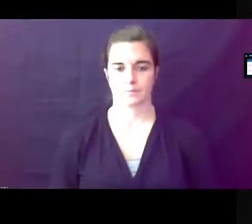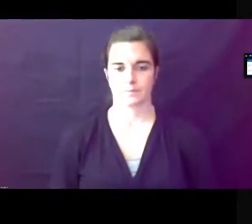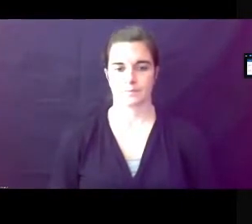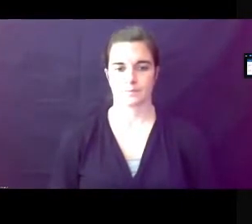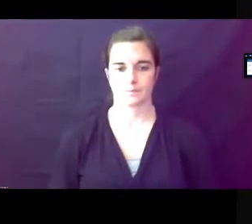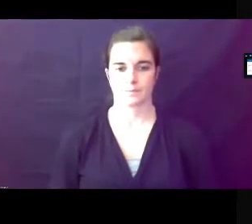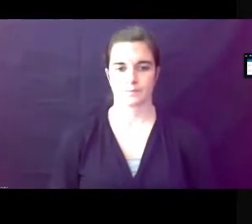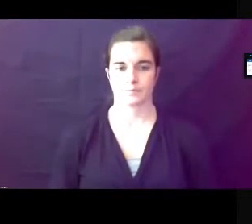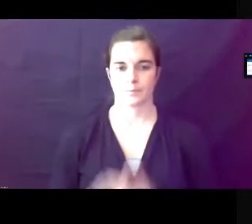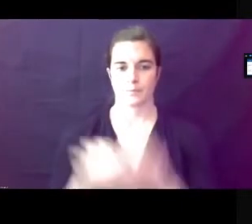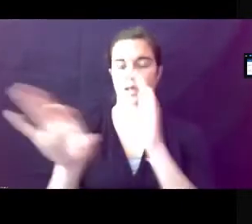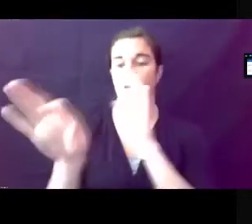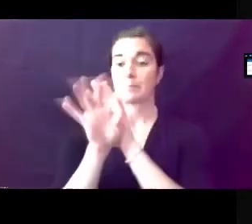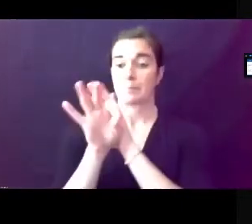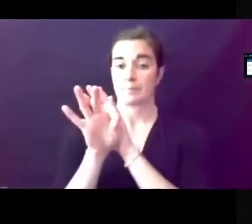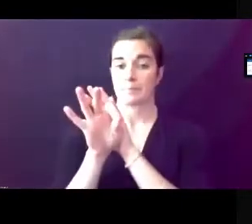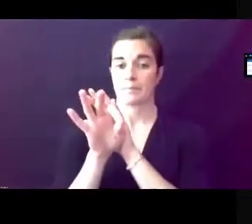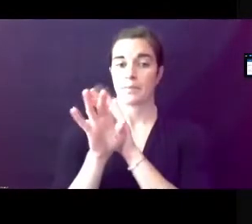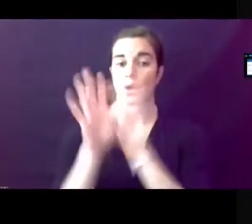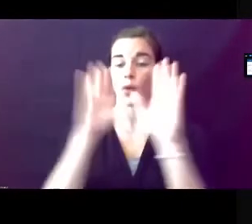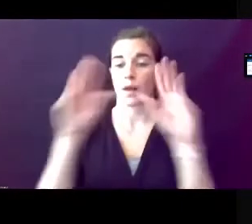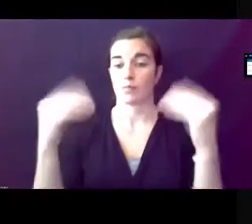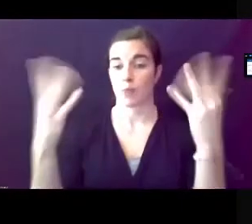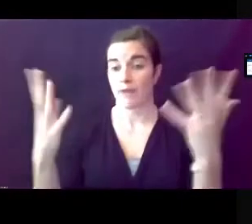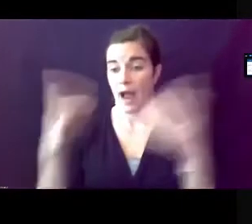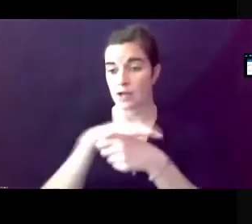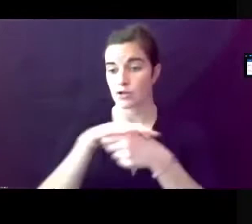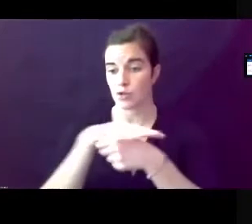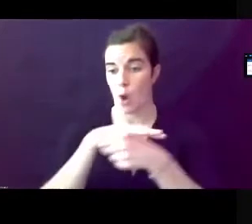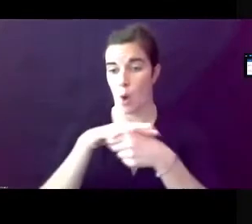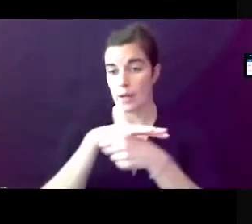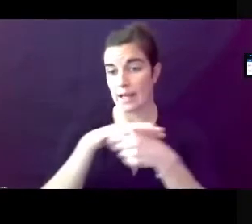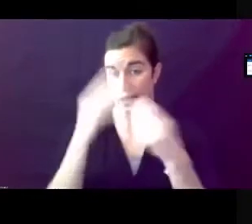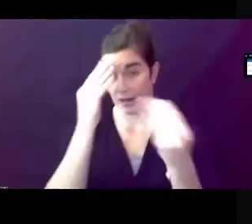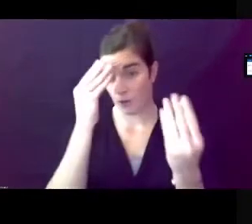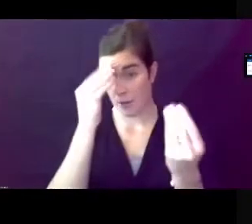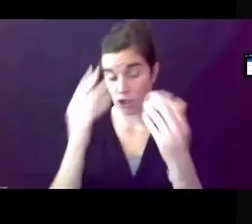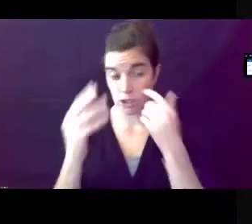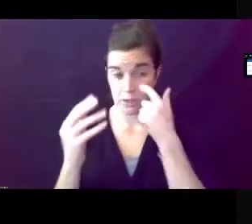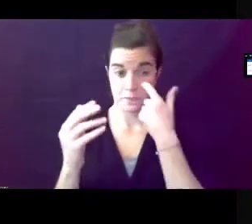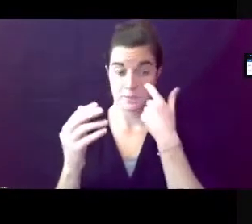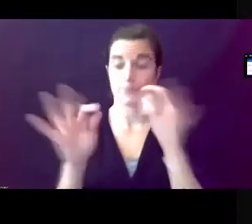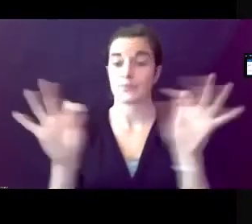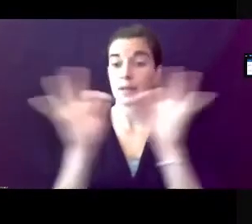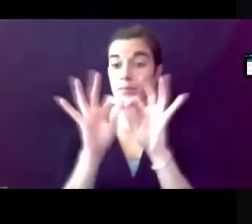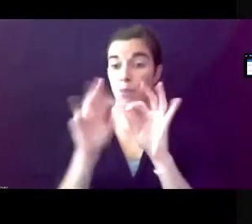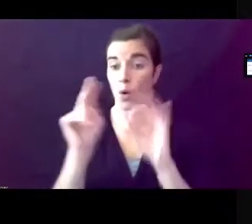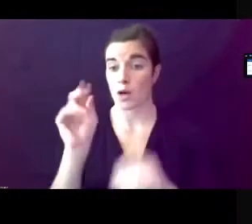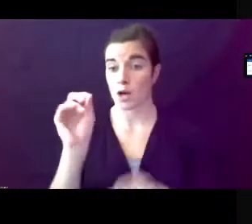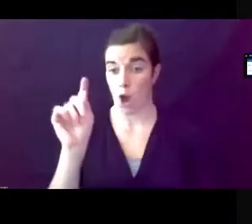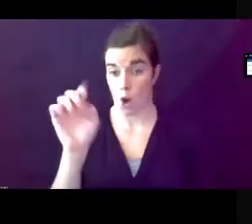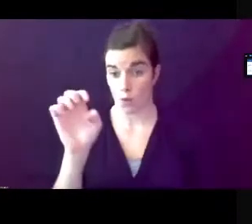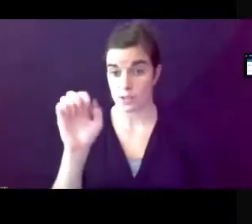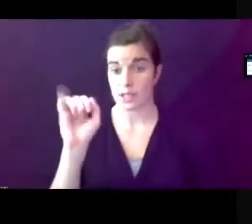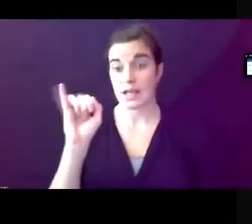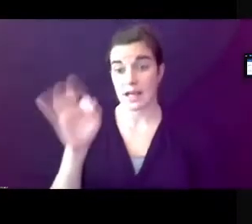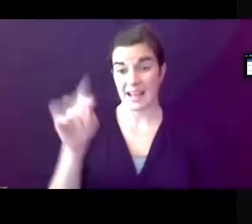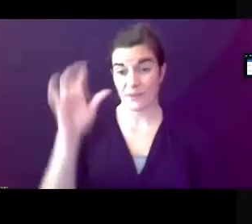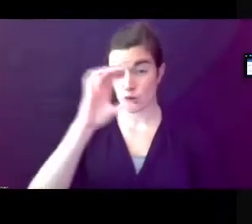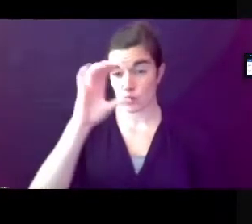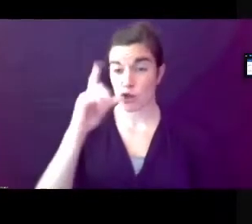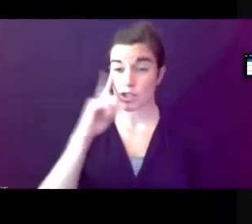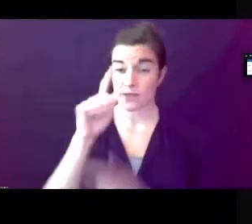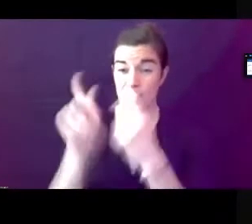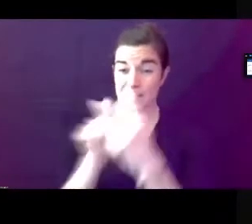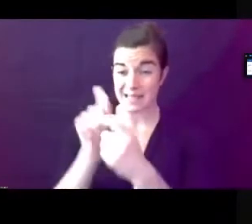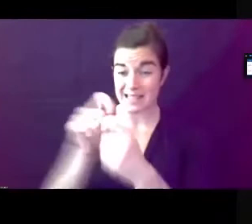and selecting a parcel will provide the zoning district information an important note if you're searching for a specific